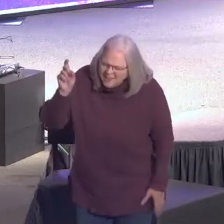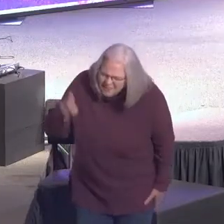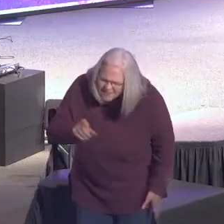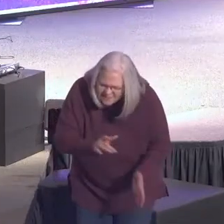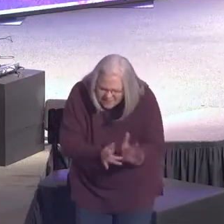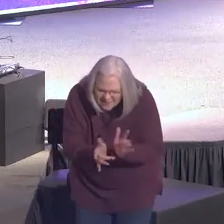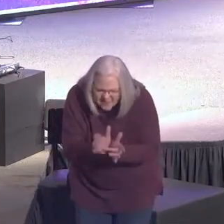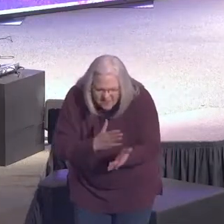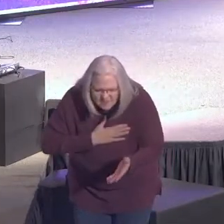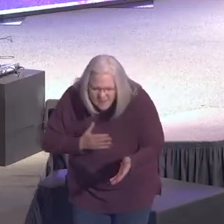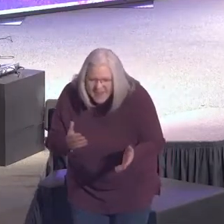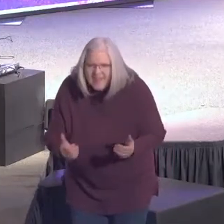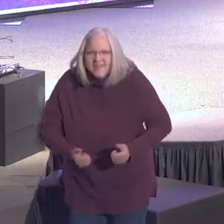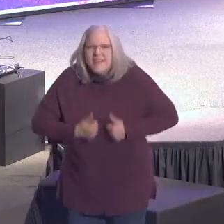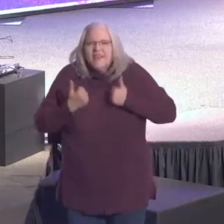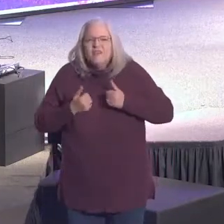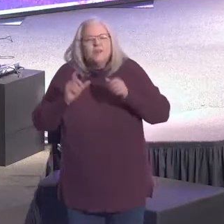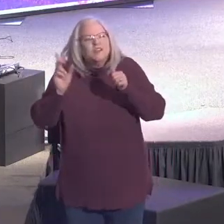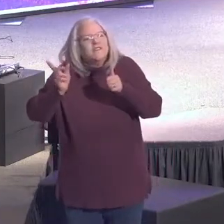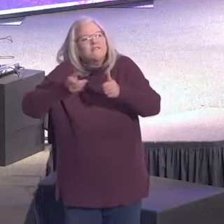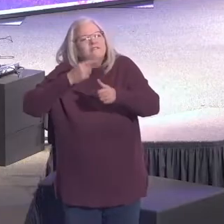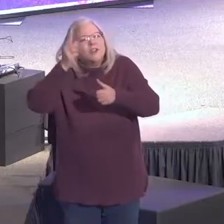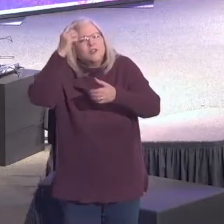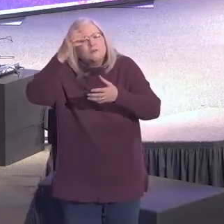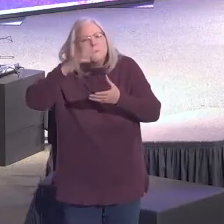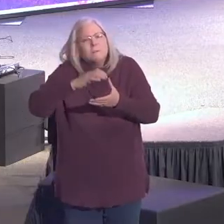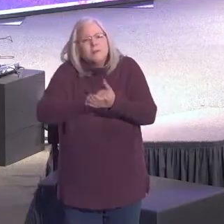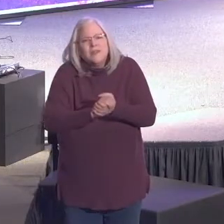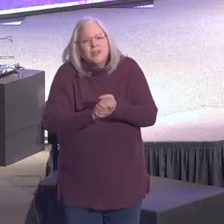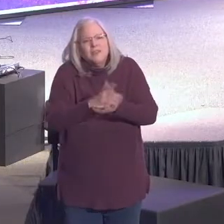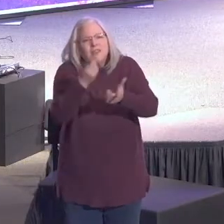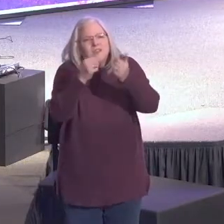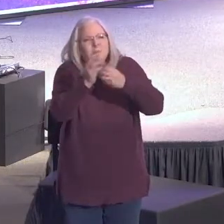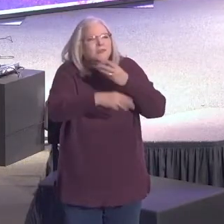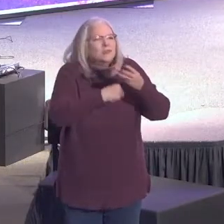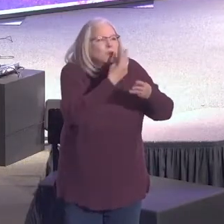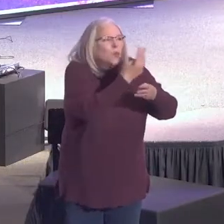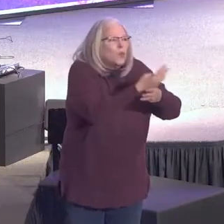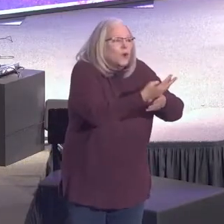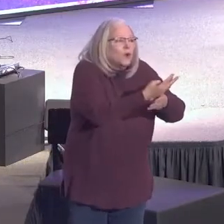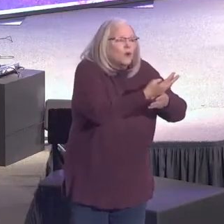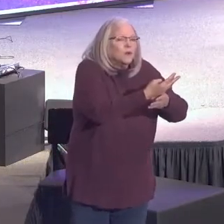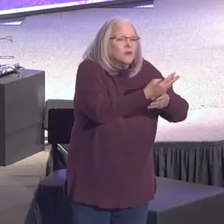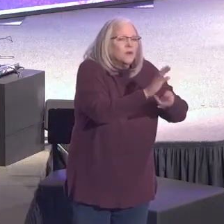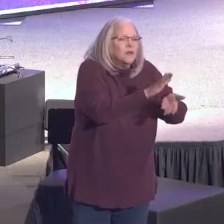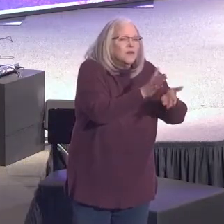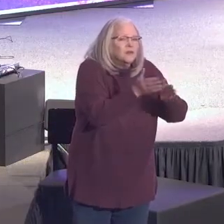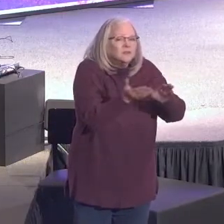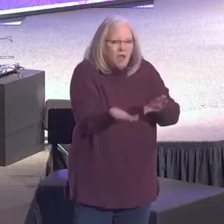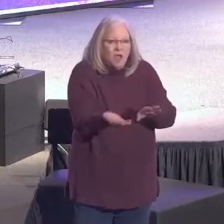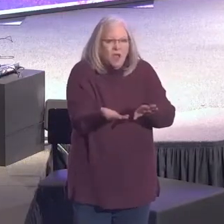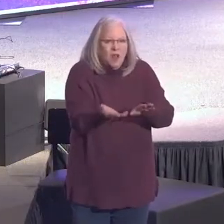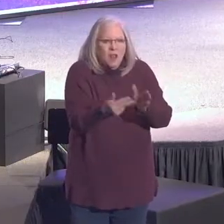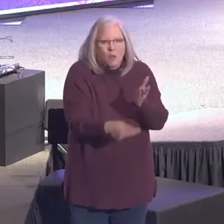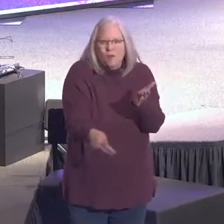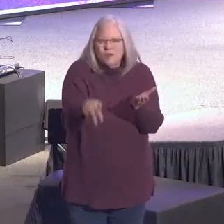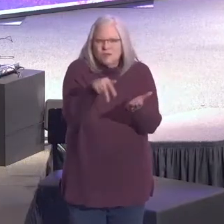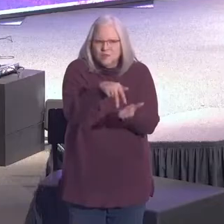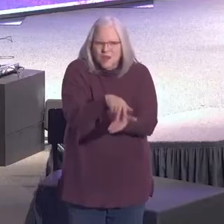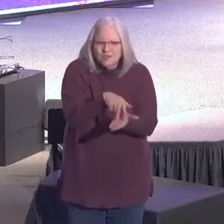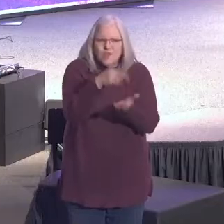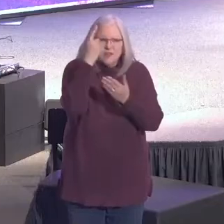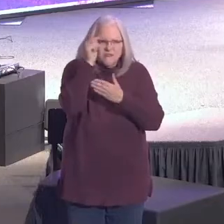my life. You must first believe that he came into our world and that he died and was resurrected